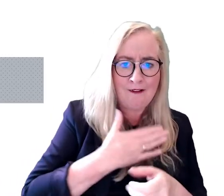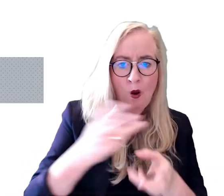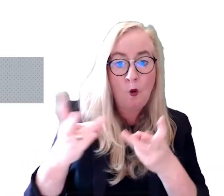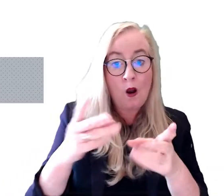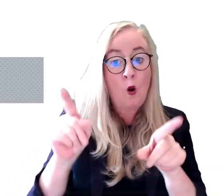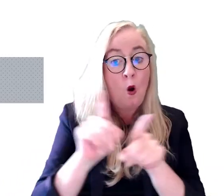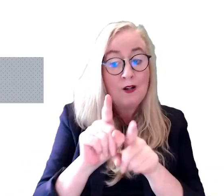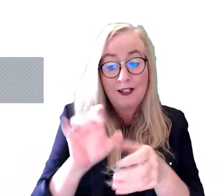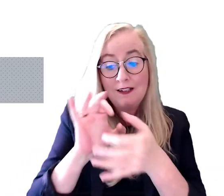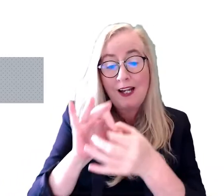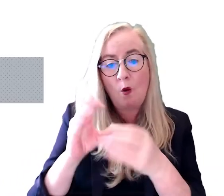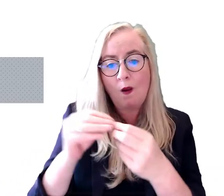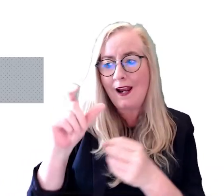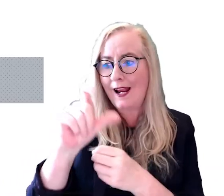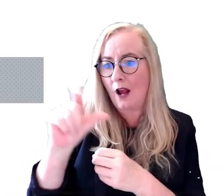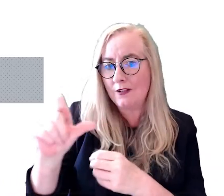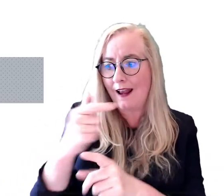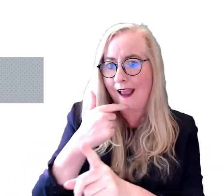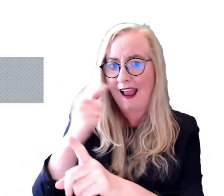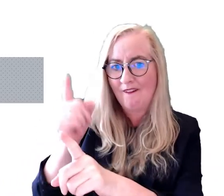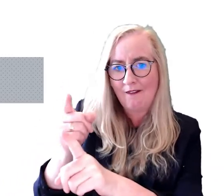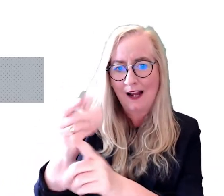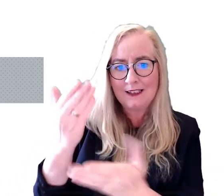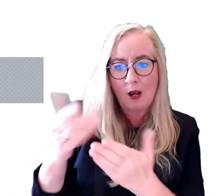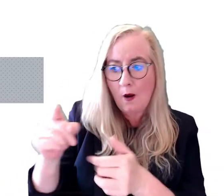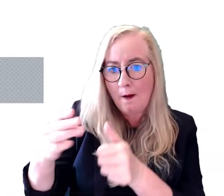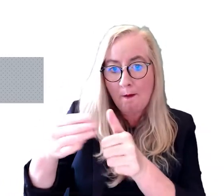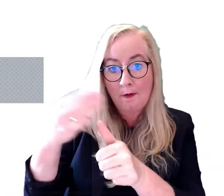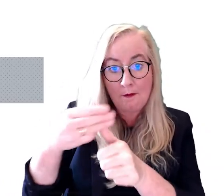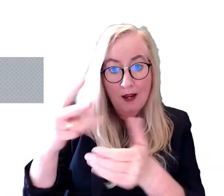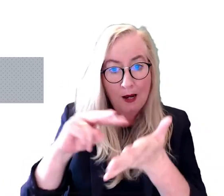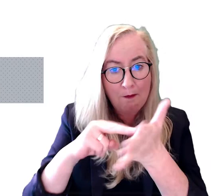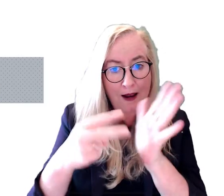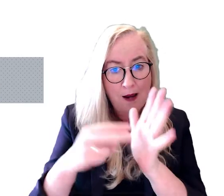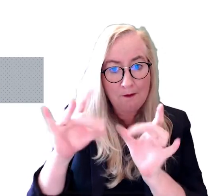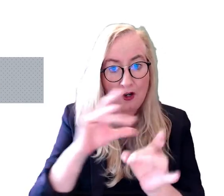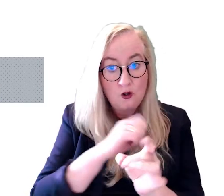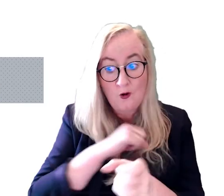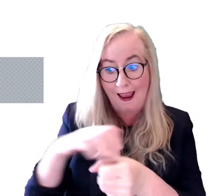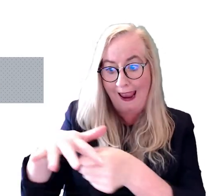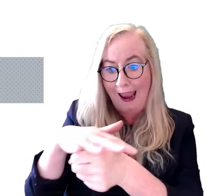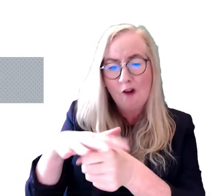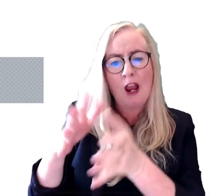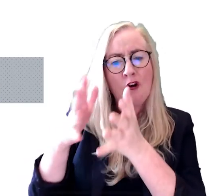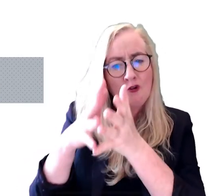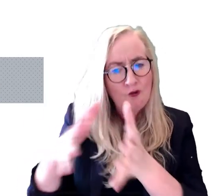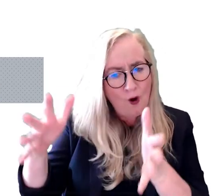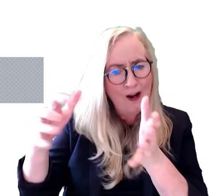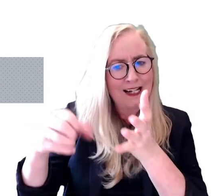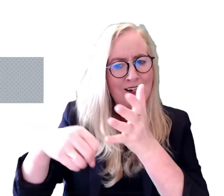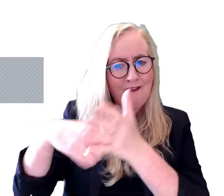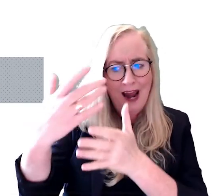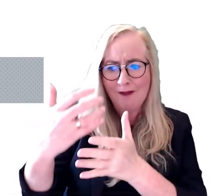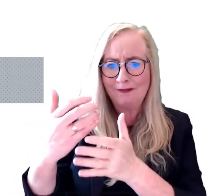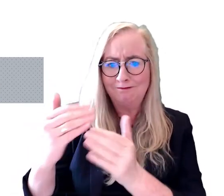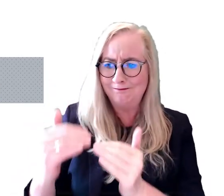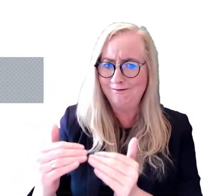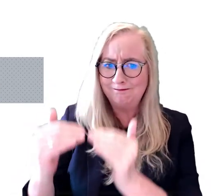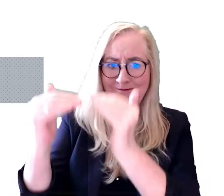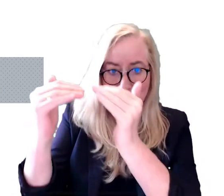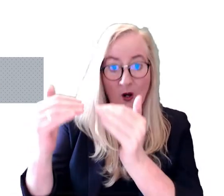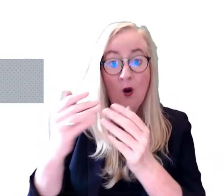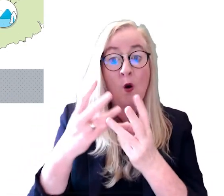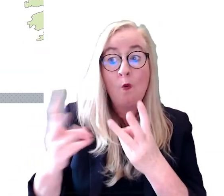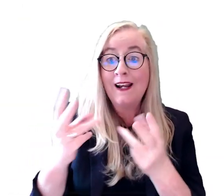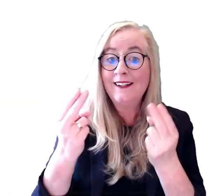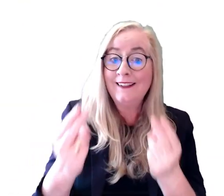work. We also engage with councils to advise how they can prepare their plans so that their areas do grow and develop in this way.